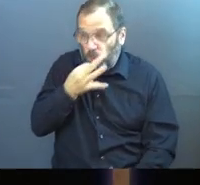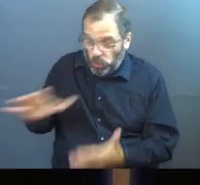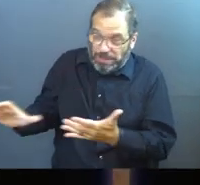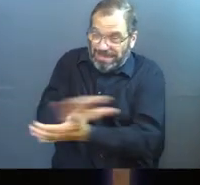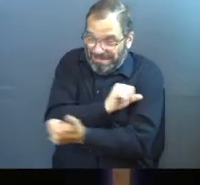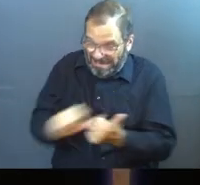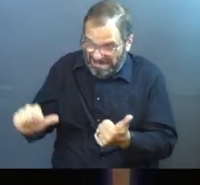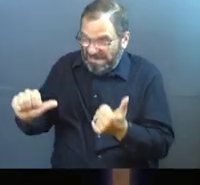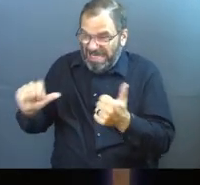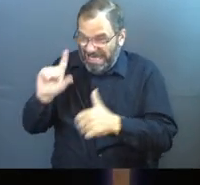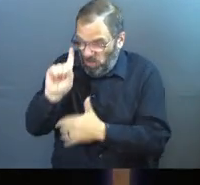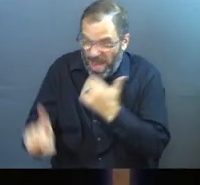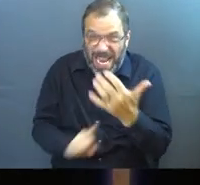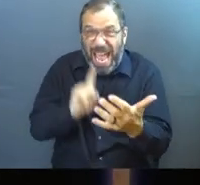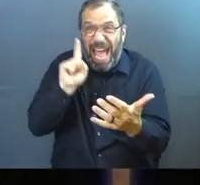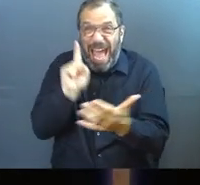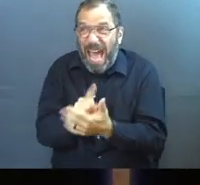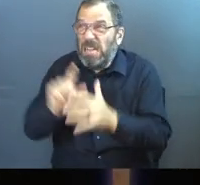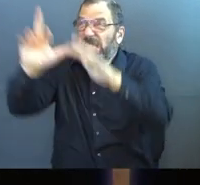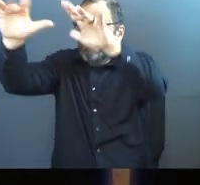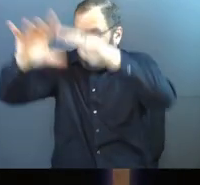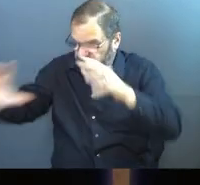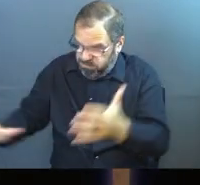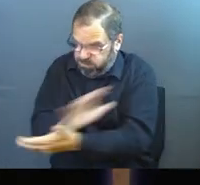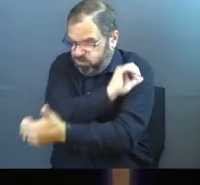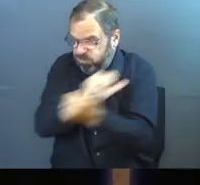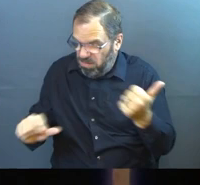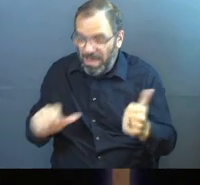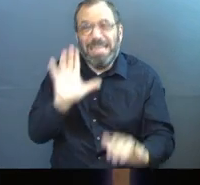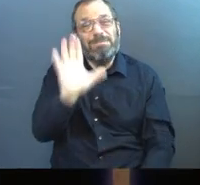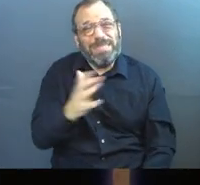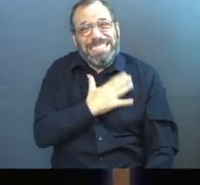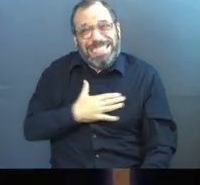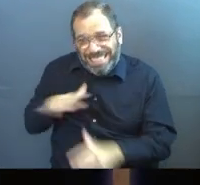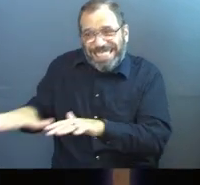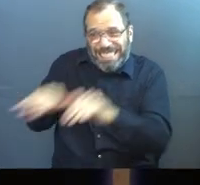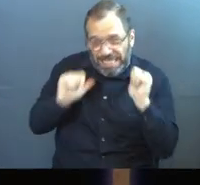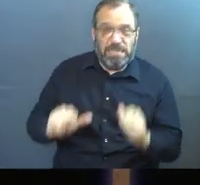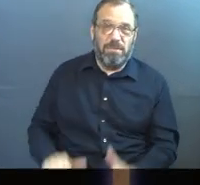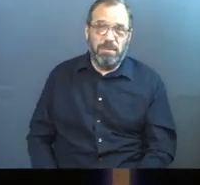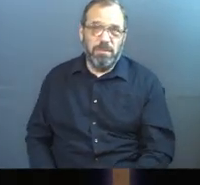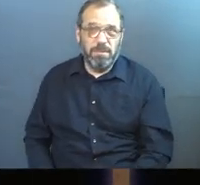to bring fire in a single hour. She's going to be destroyed. Please leave.